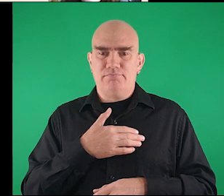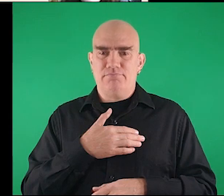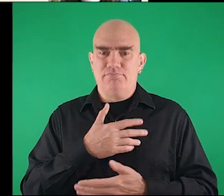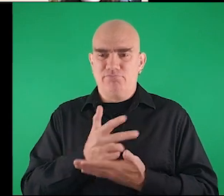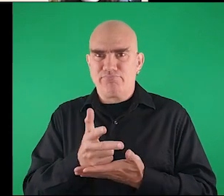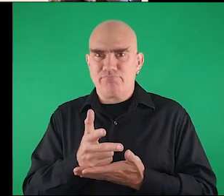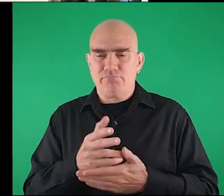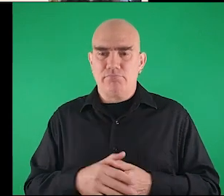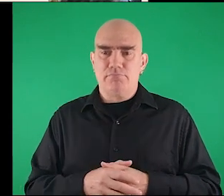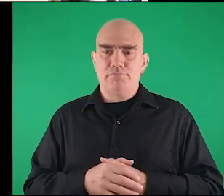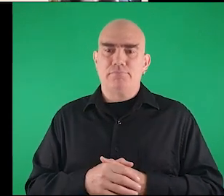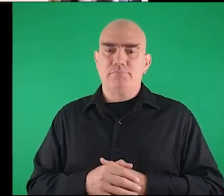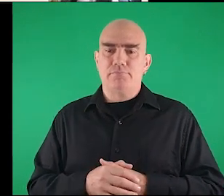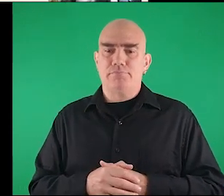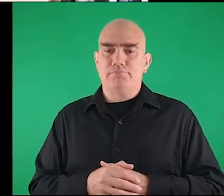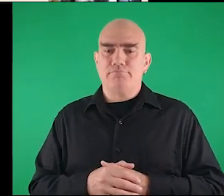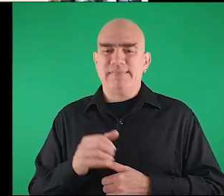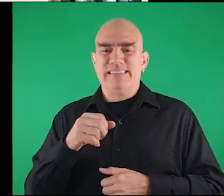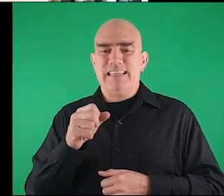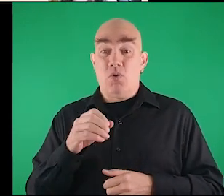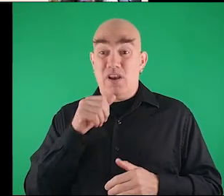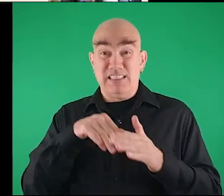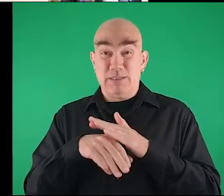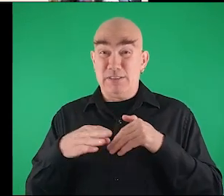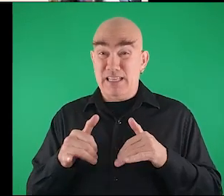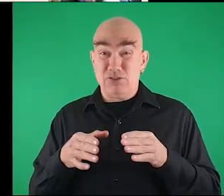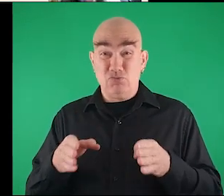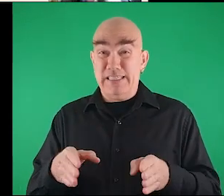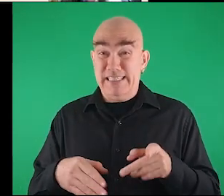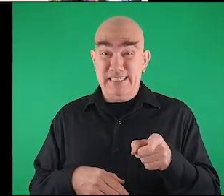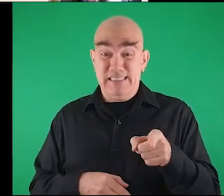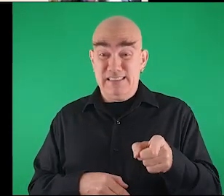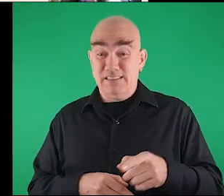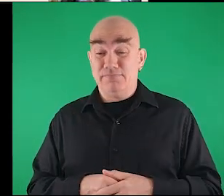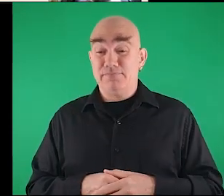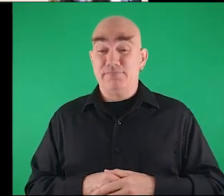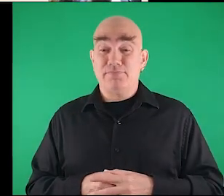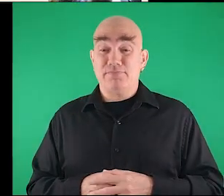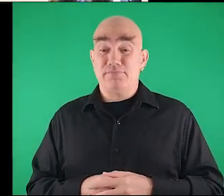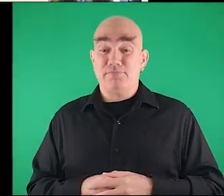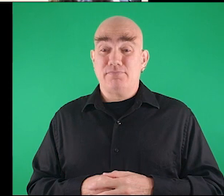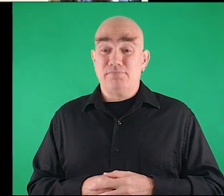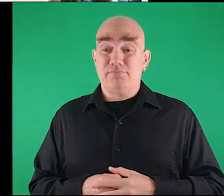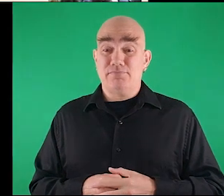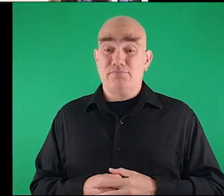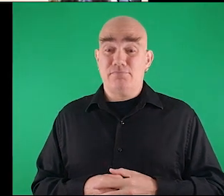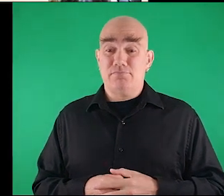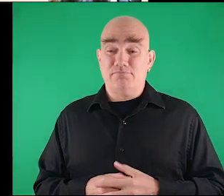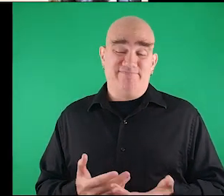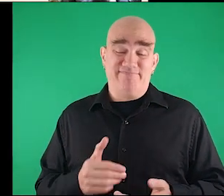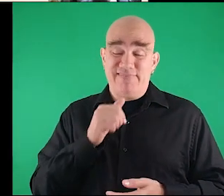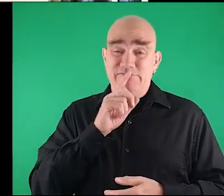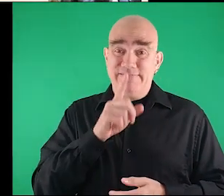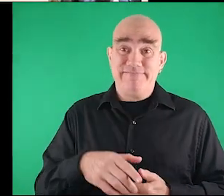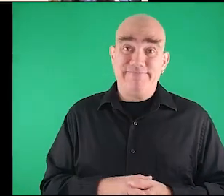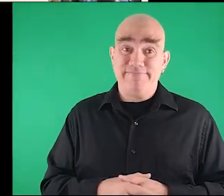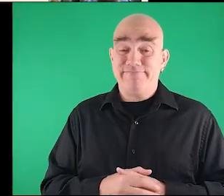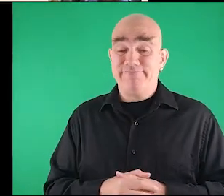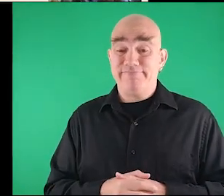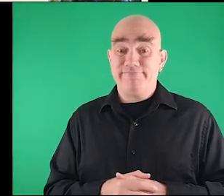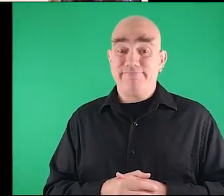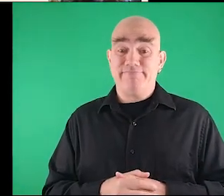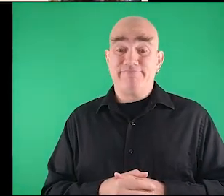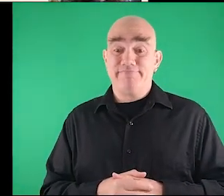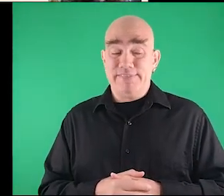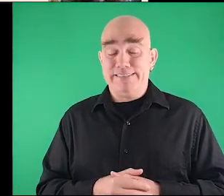small to identify yeah so there's no it's not accessible on that street no